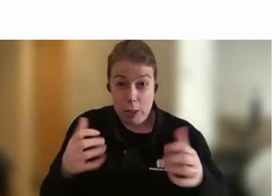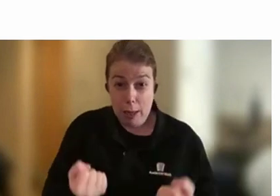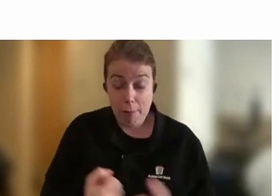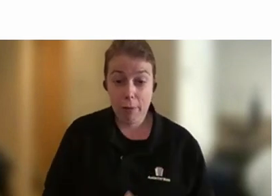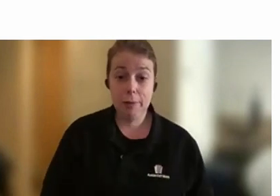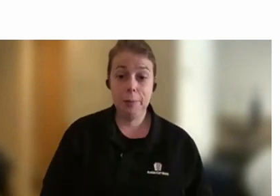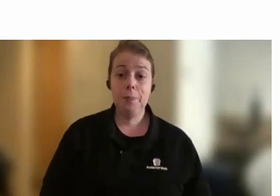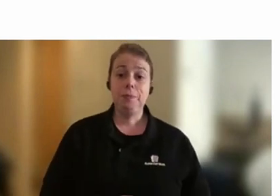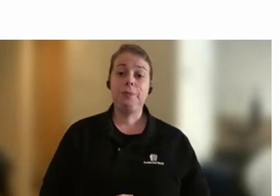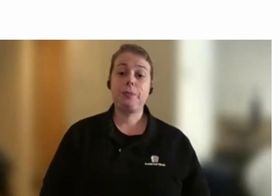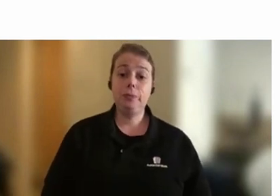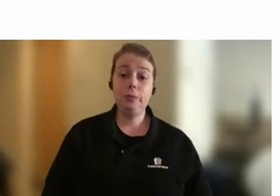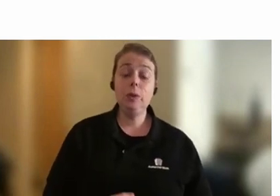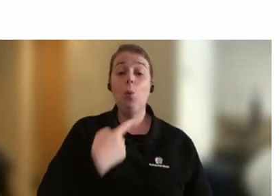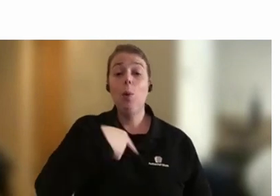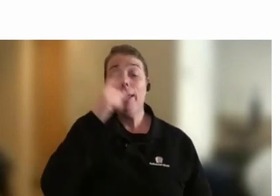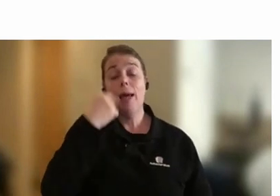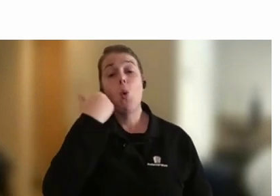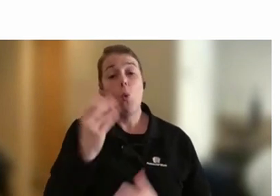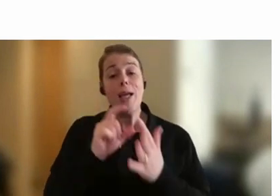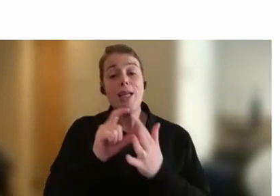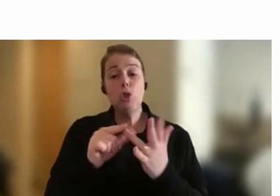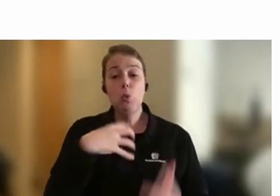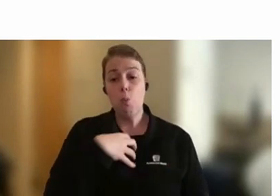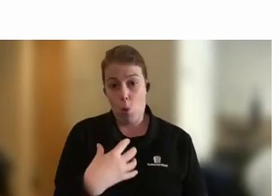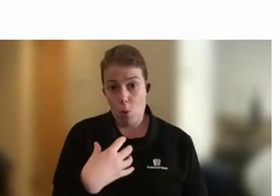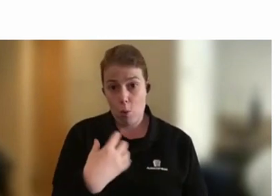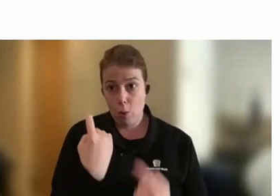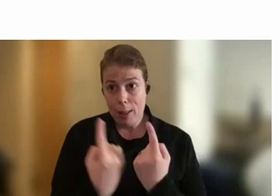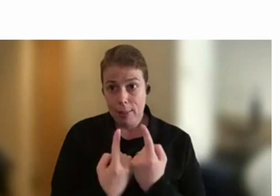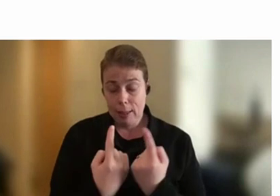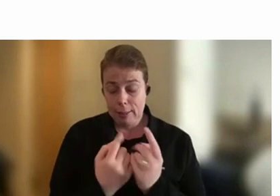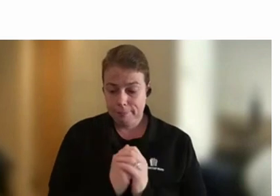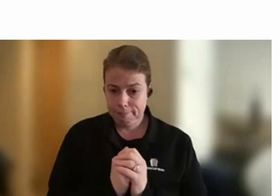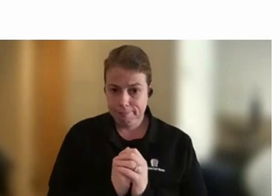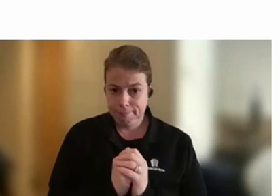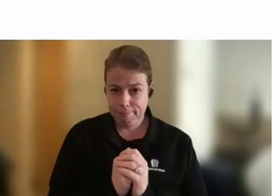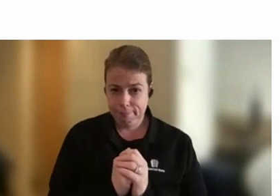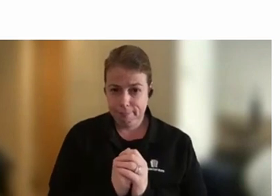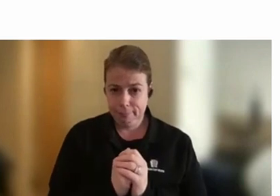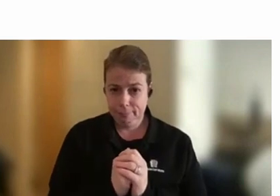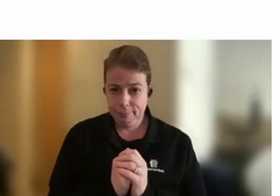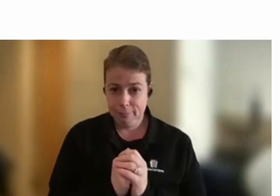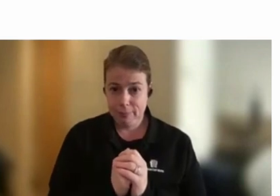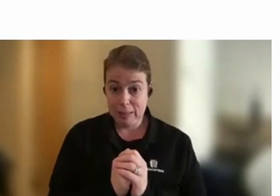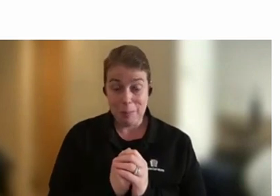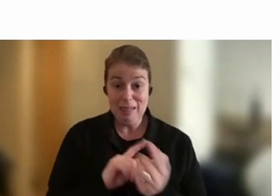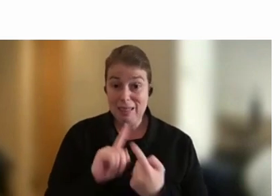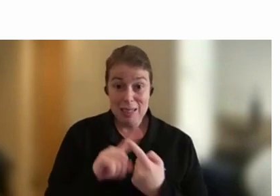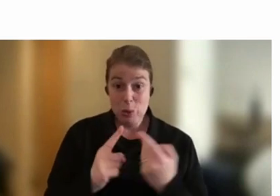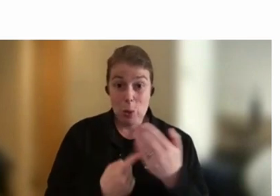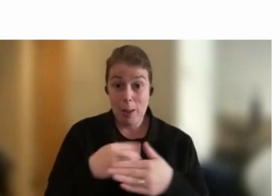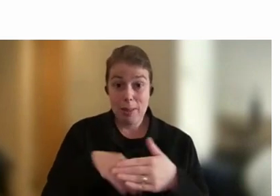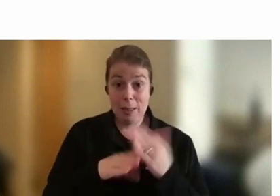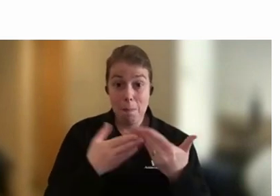so we can always do more. One of the things I think, apparently this still happens in the public service, is people